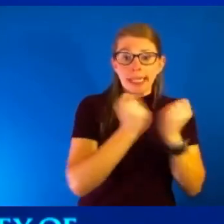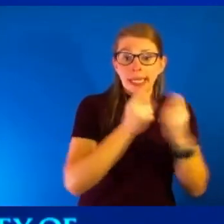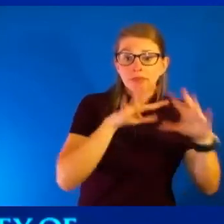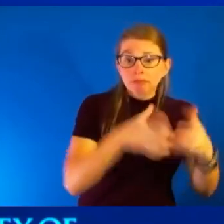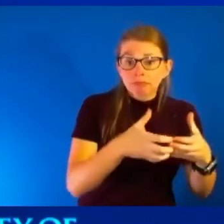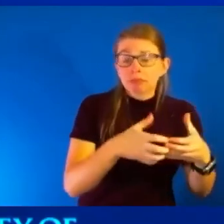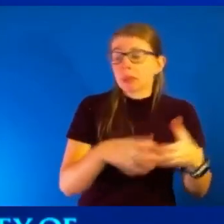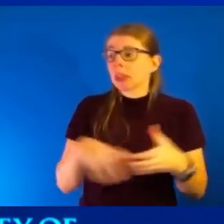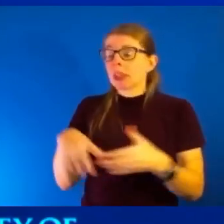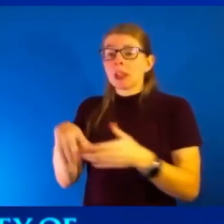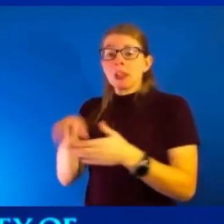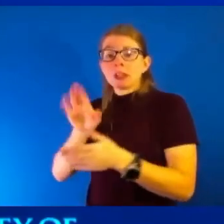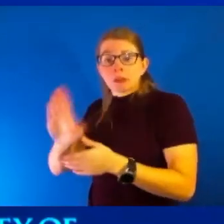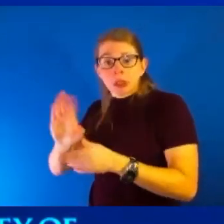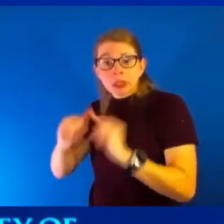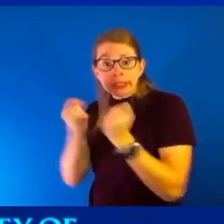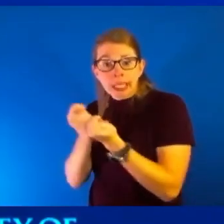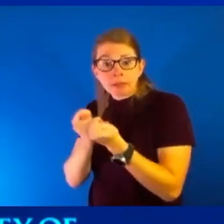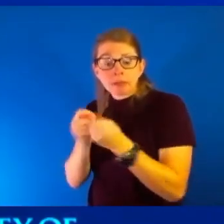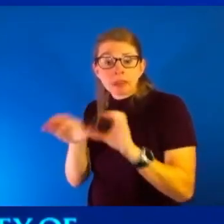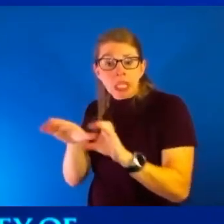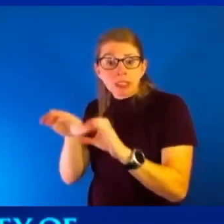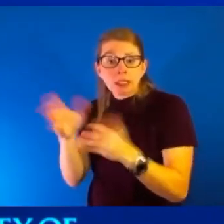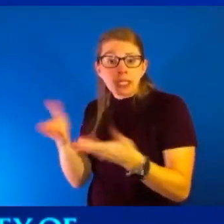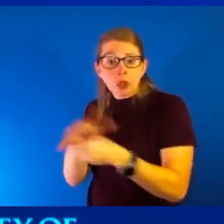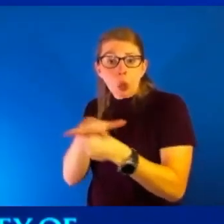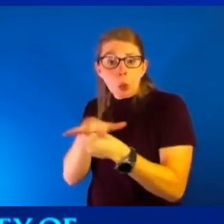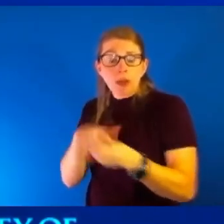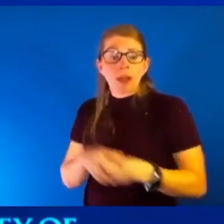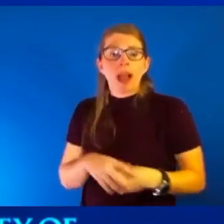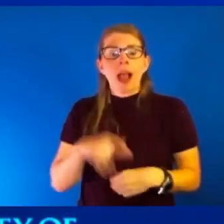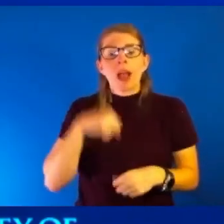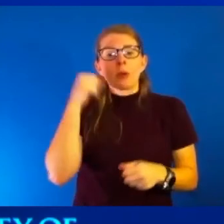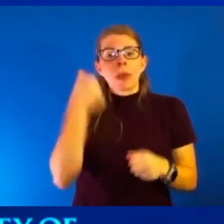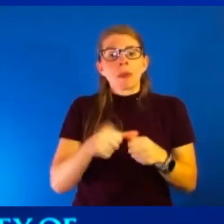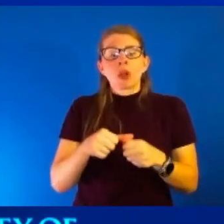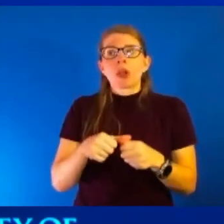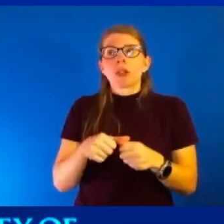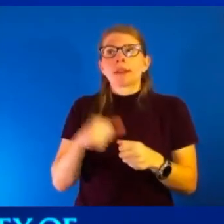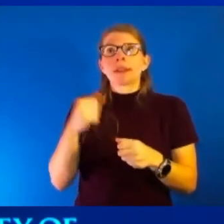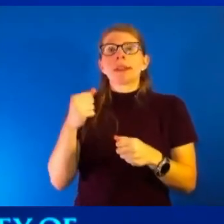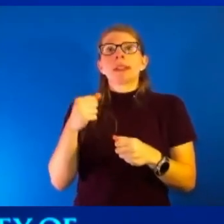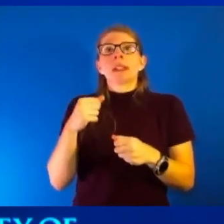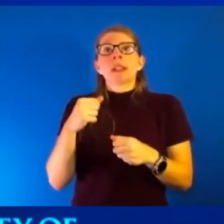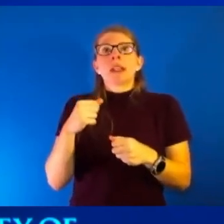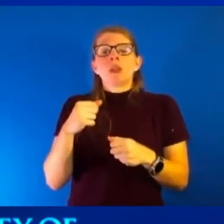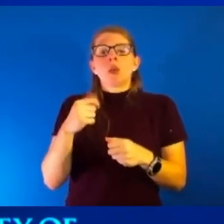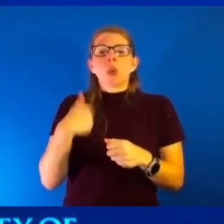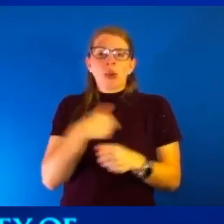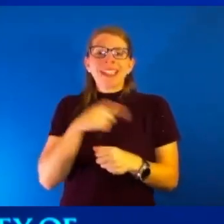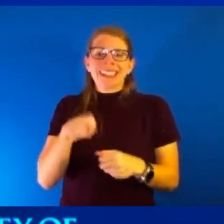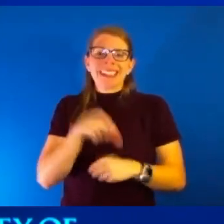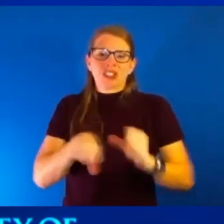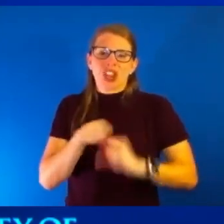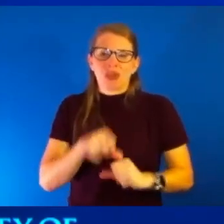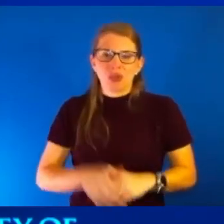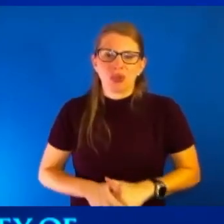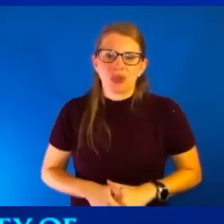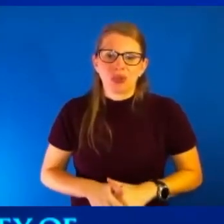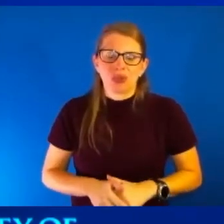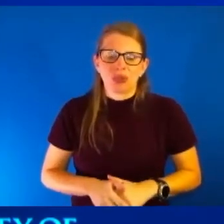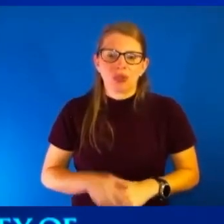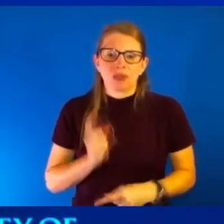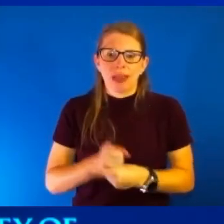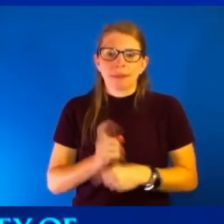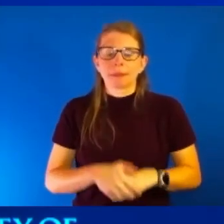Satterwais-Steam has done locally, I'm reminded that everyone needs someone, right? Ultimately, we all need each other. And I think the